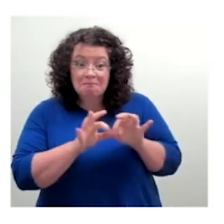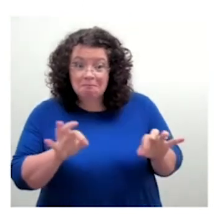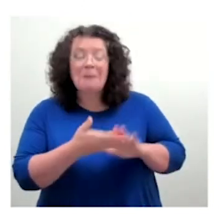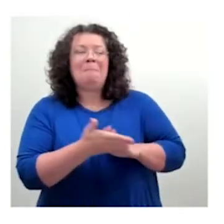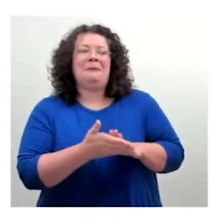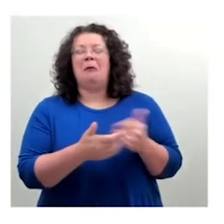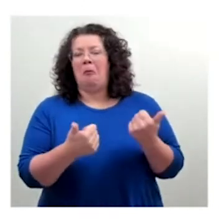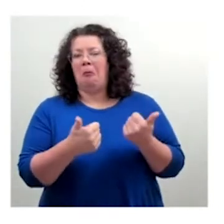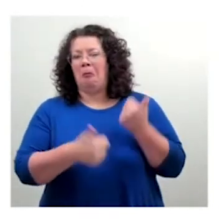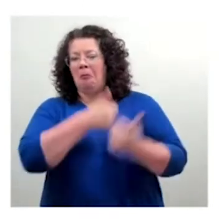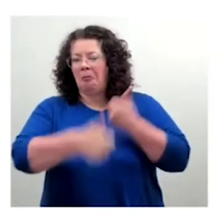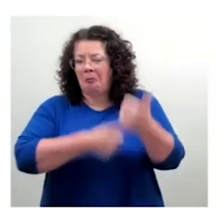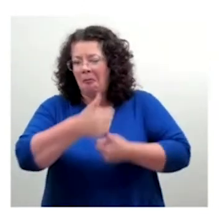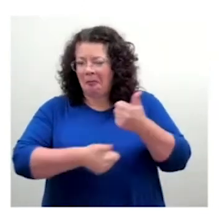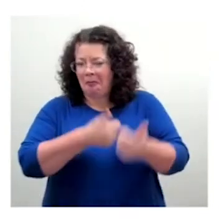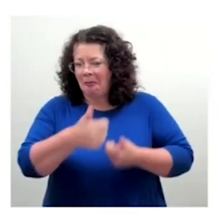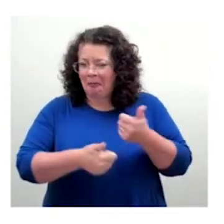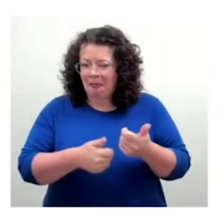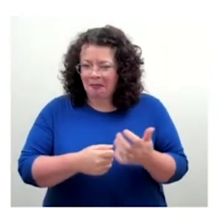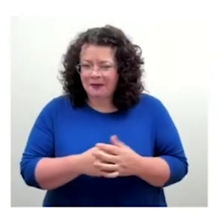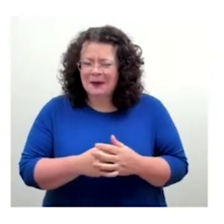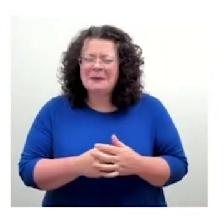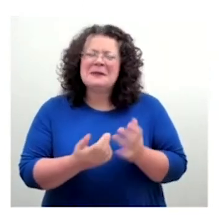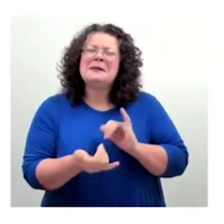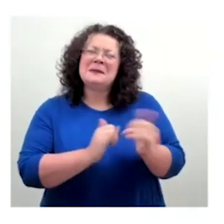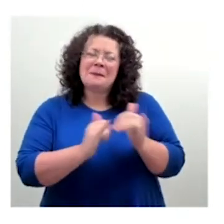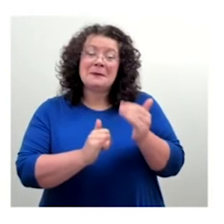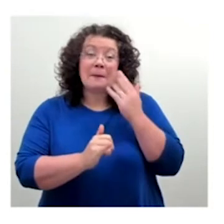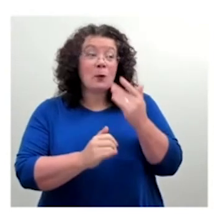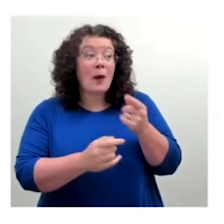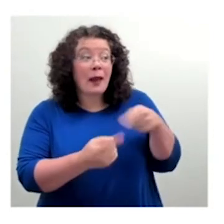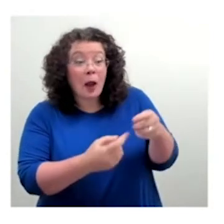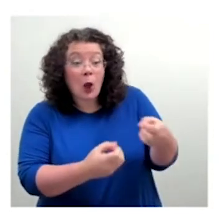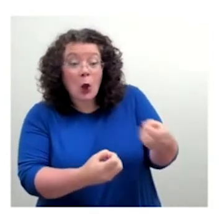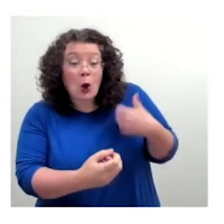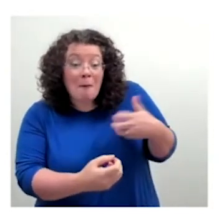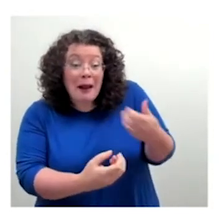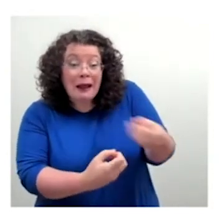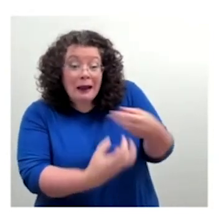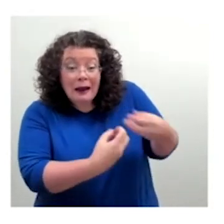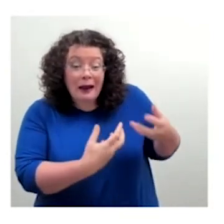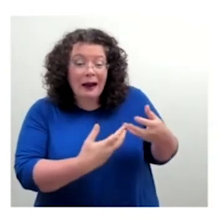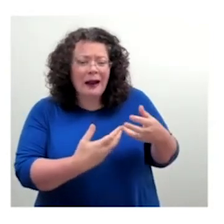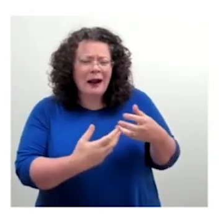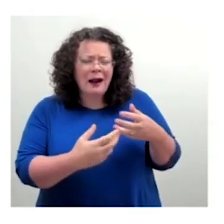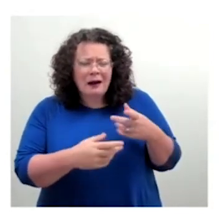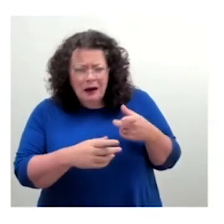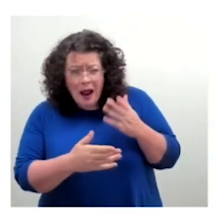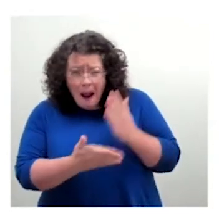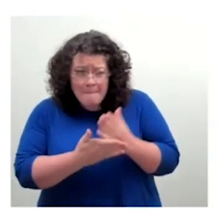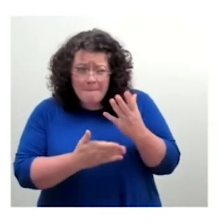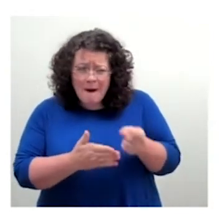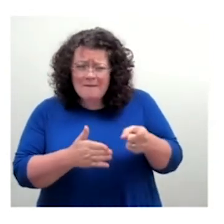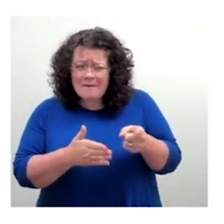an actual barrier, facing an actual barrier? Or is it someone with an opinion that there may be a barrier? Yeah. And so you have to dig